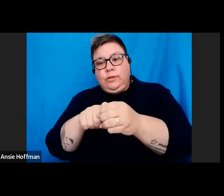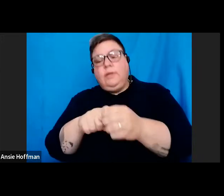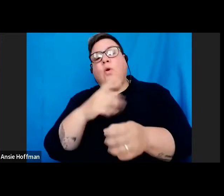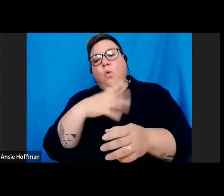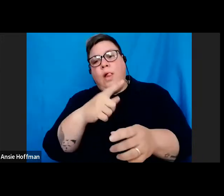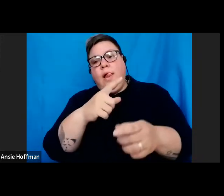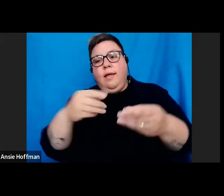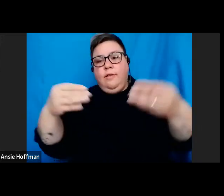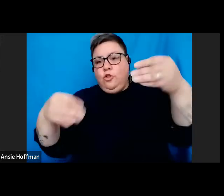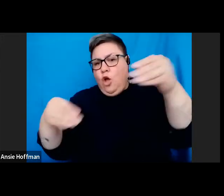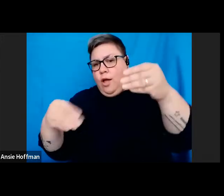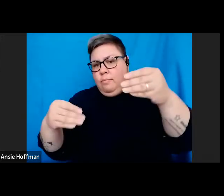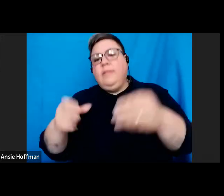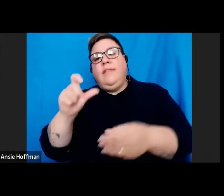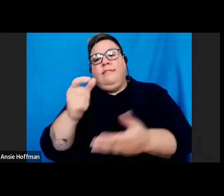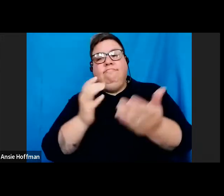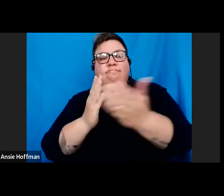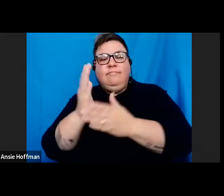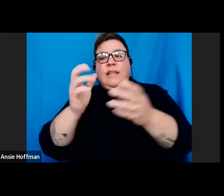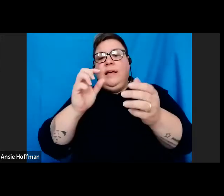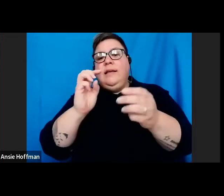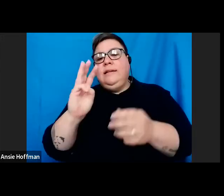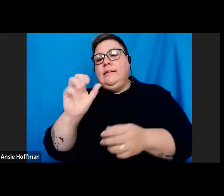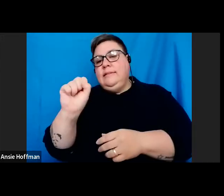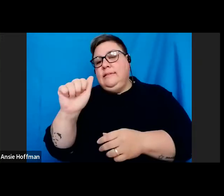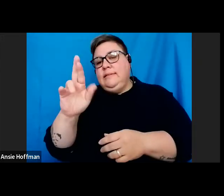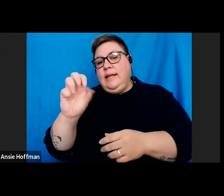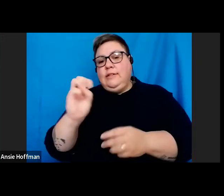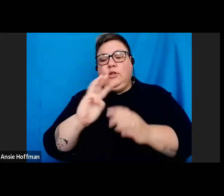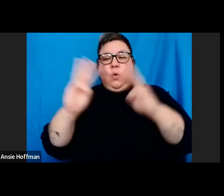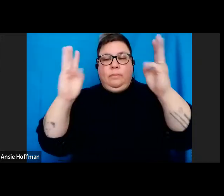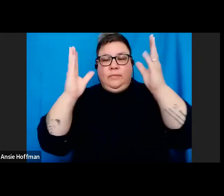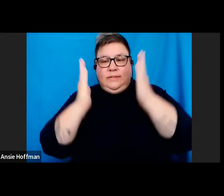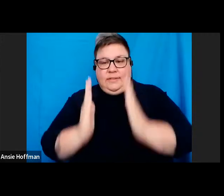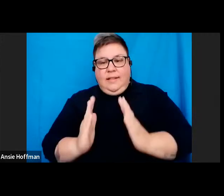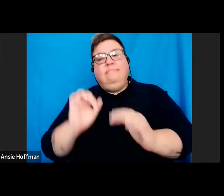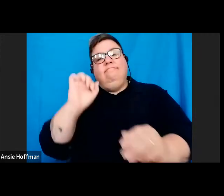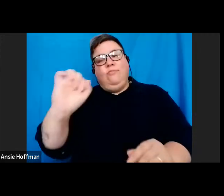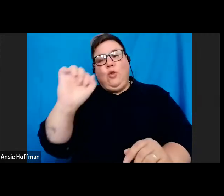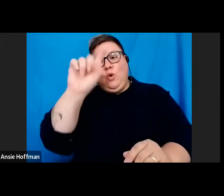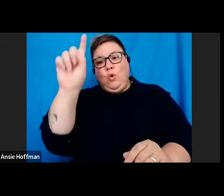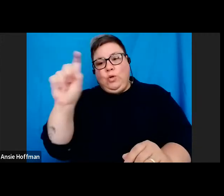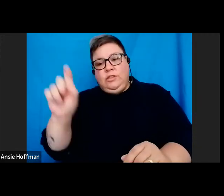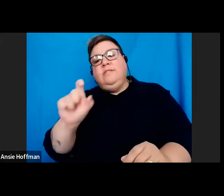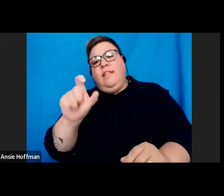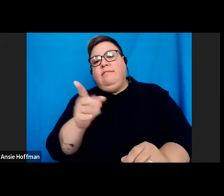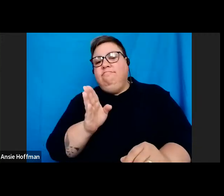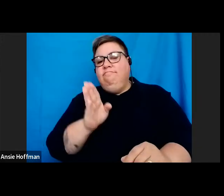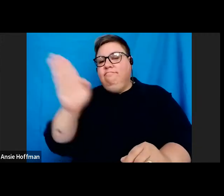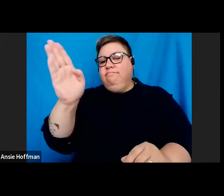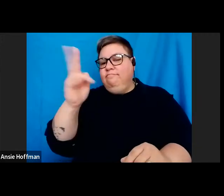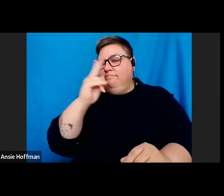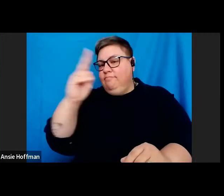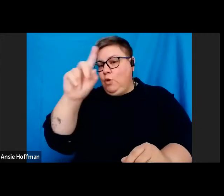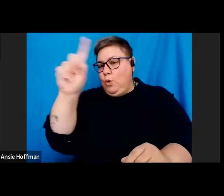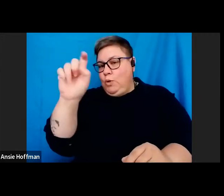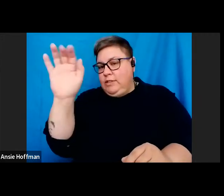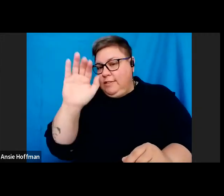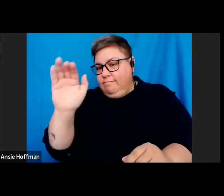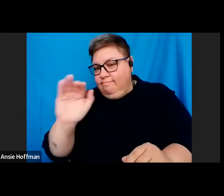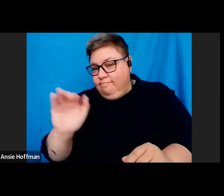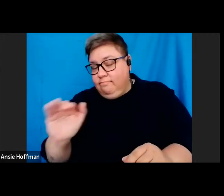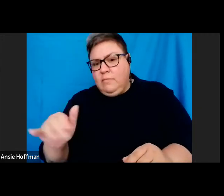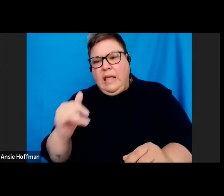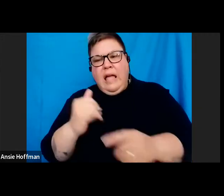be accessed via our SAS website and frequently asked questions. If you happen to experience any load